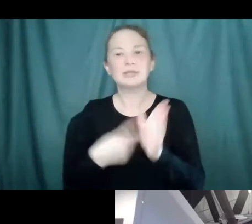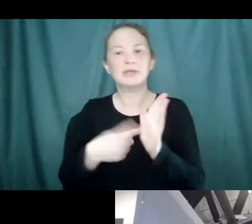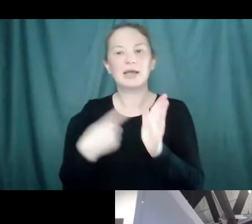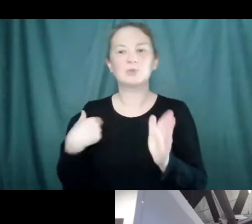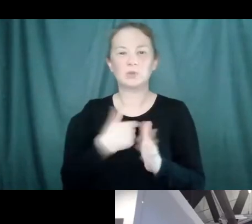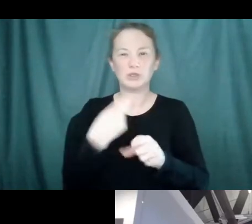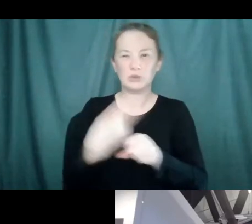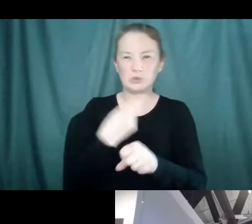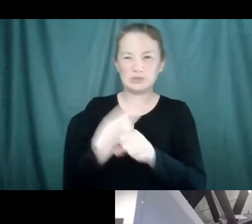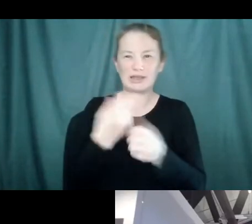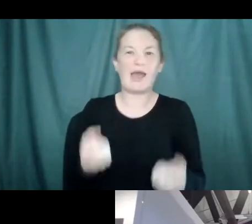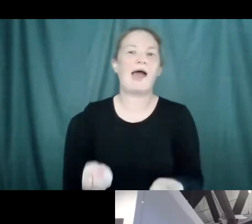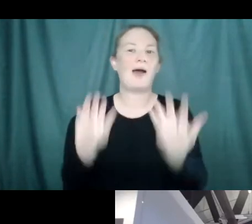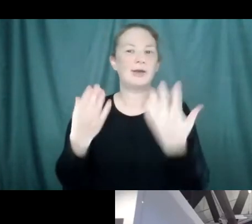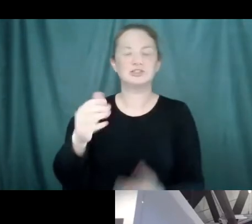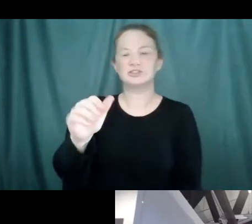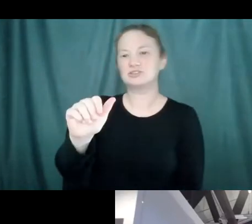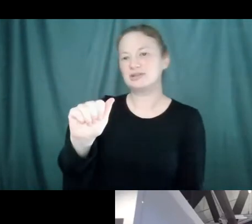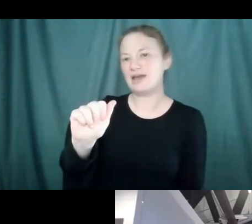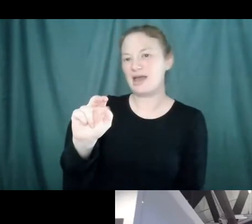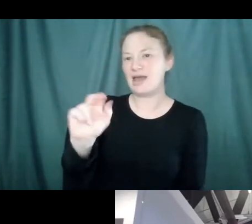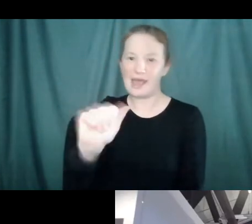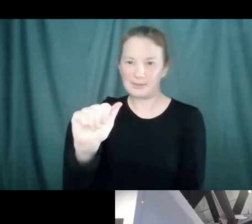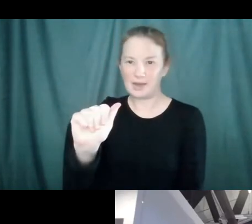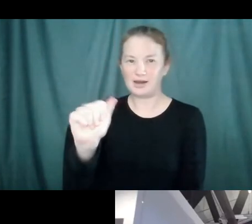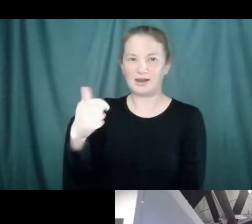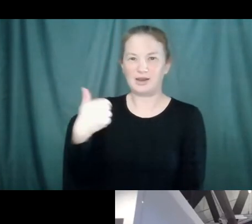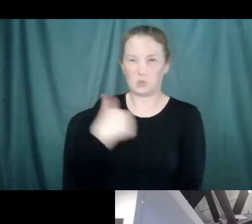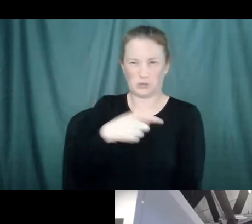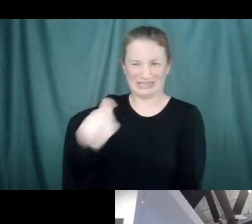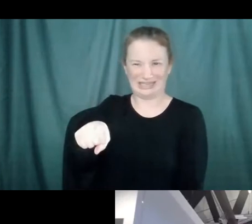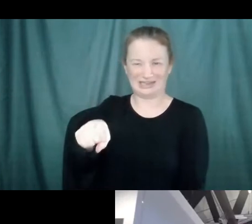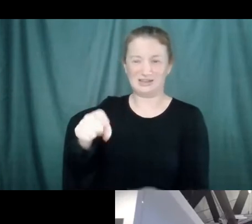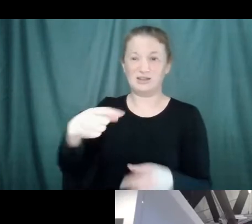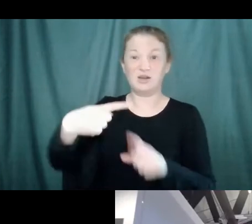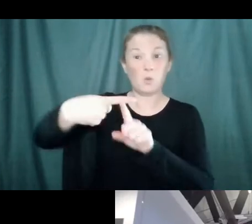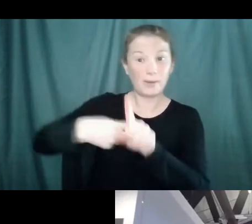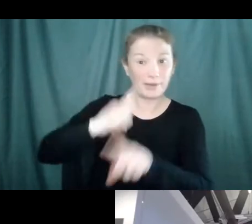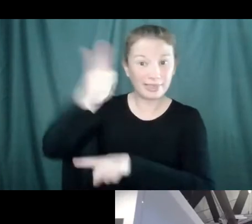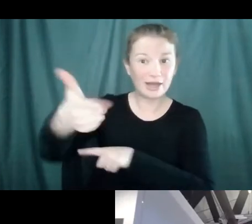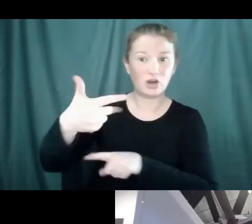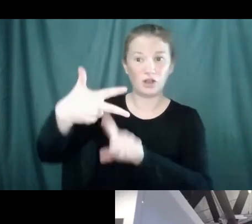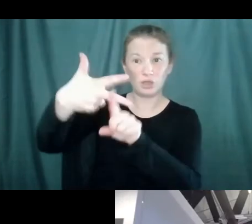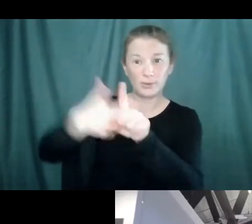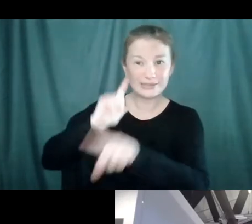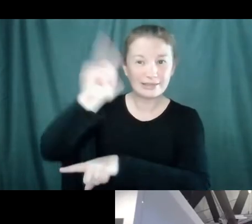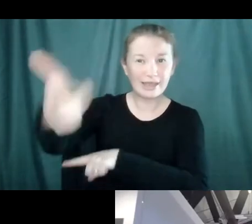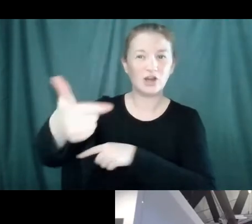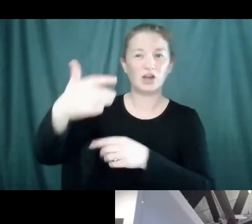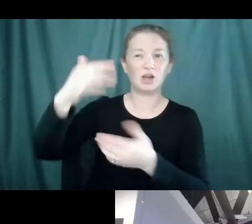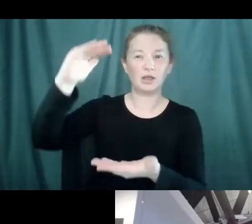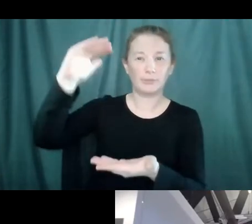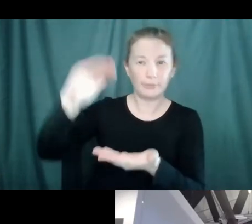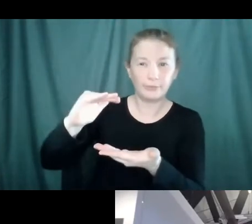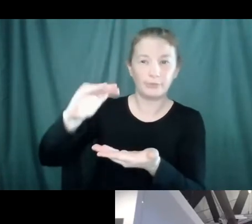whatever thing we're working with is floating around in your blood a month later, three months later, six months later. And so it's not as though a